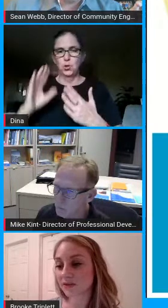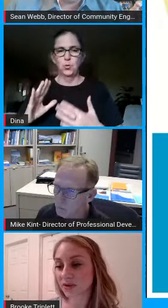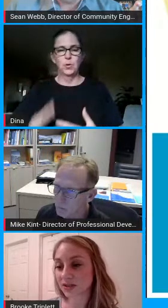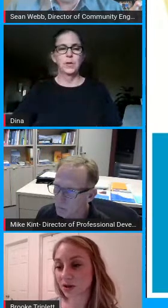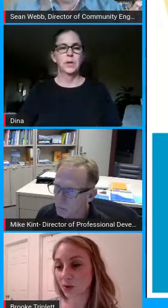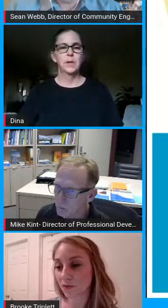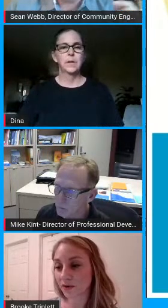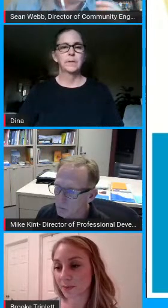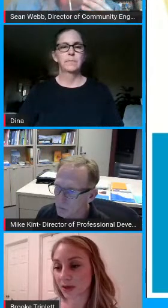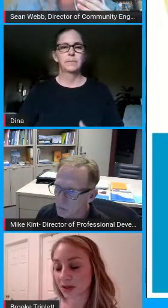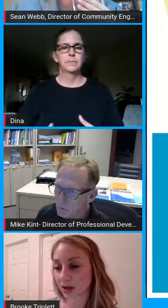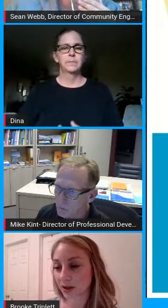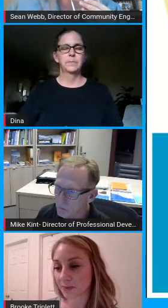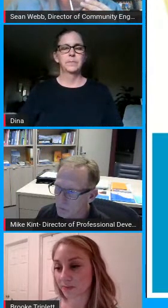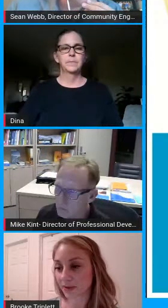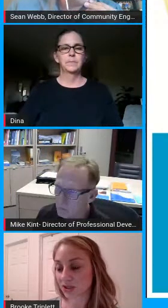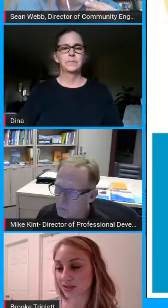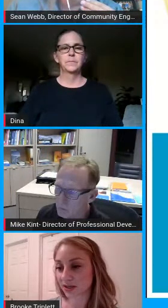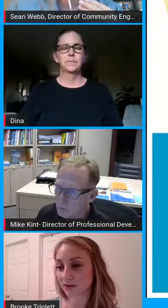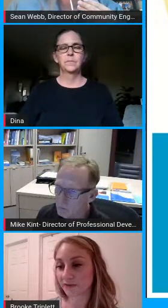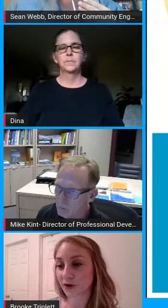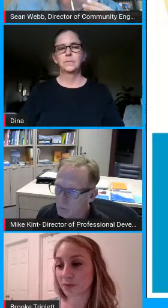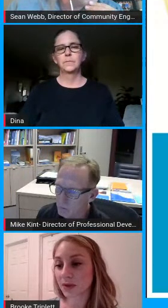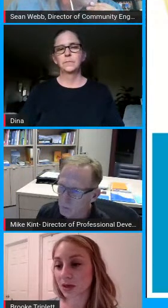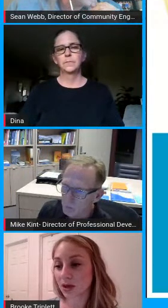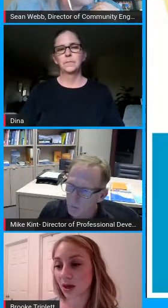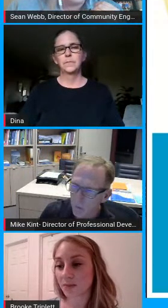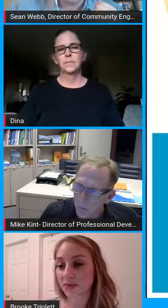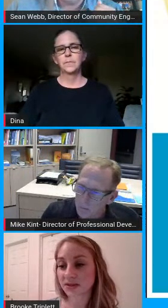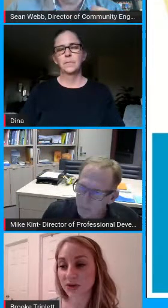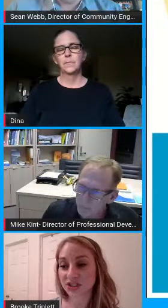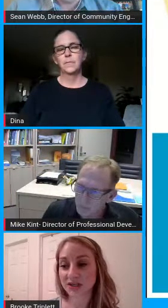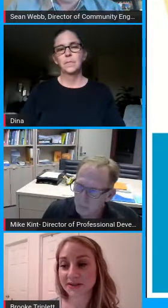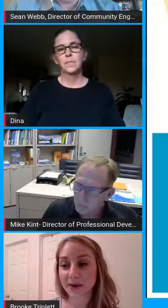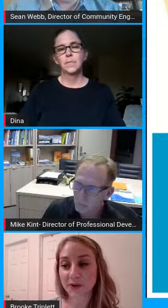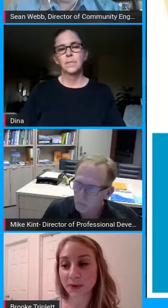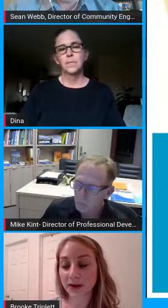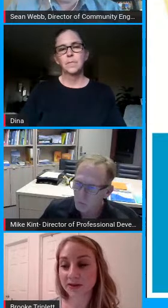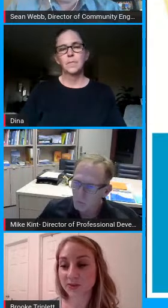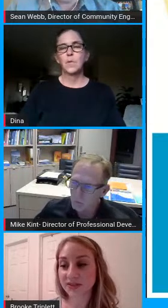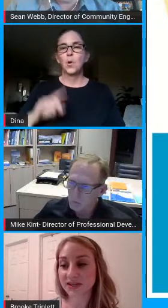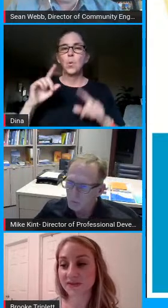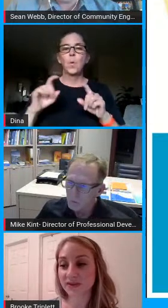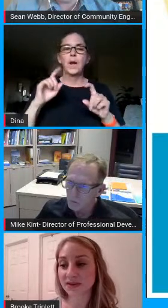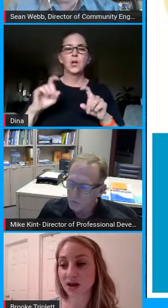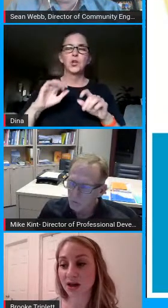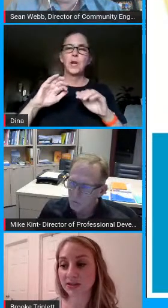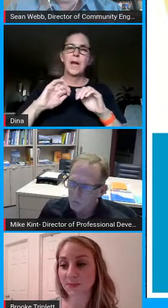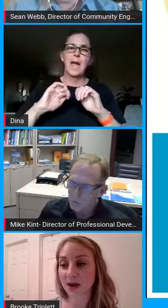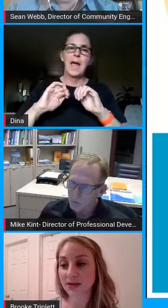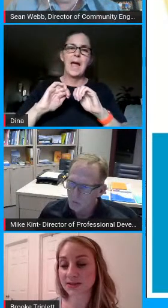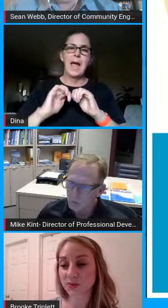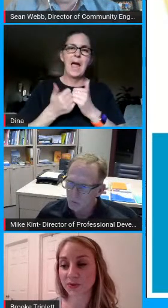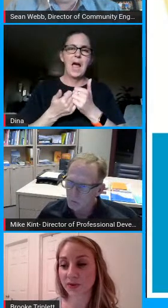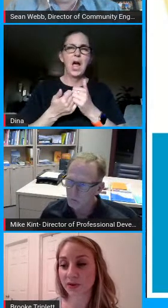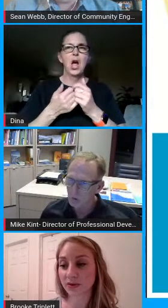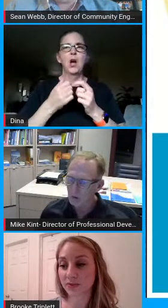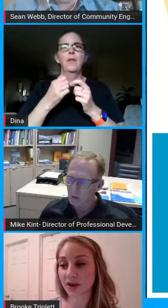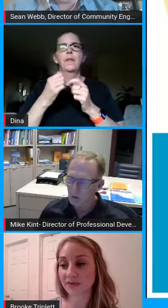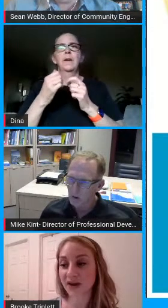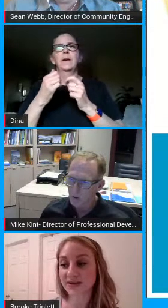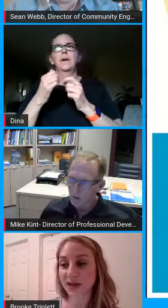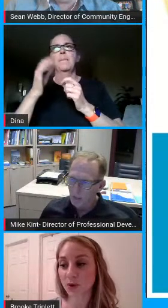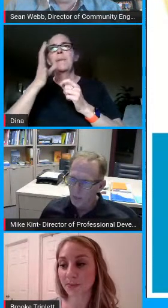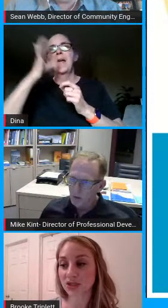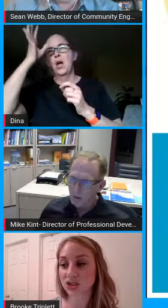one i believe we did go over it but um but just to confirm um this question is how do parents receive these hot spots or the